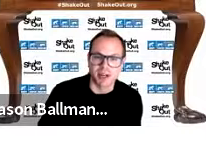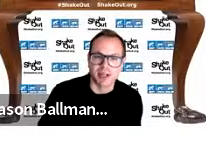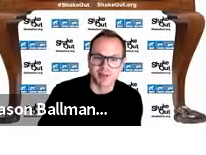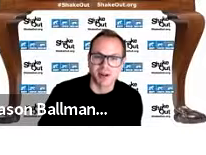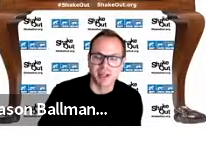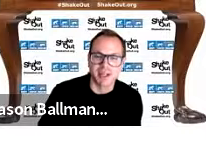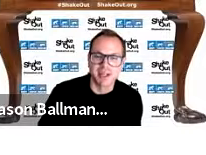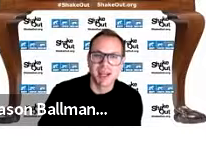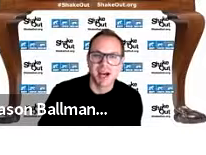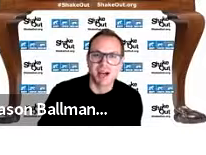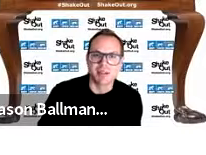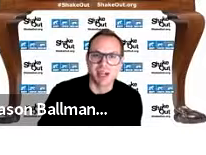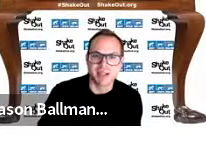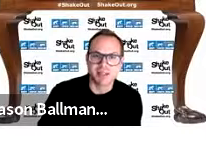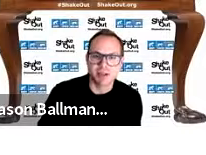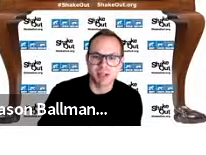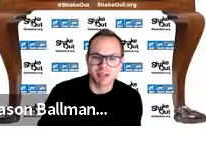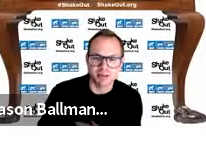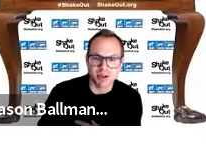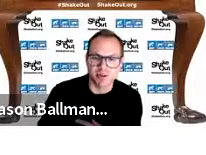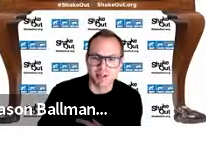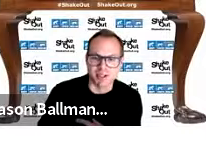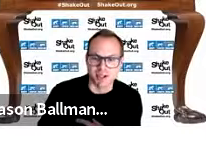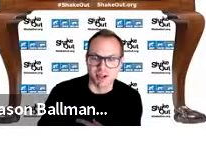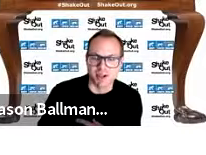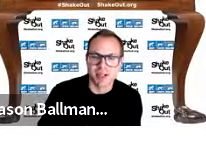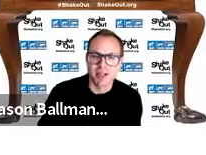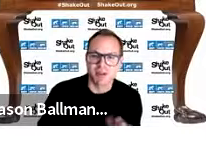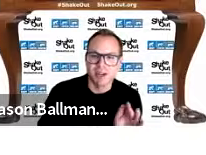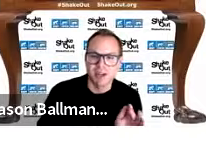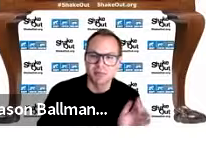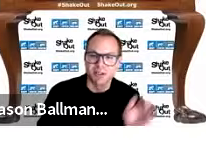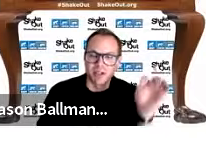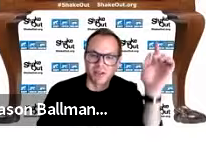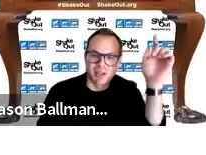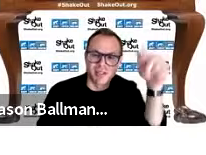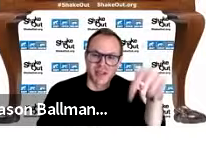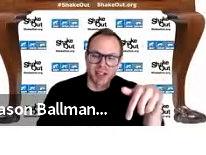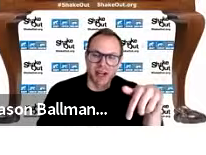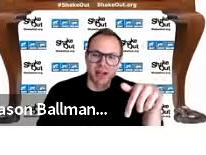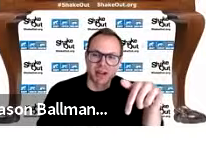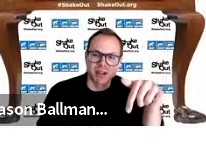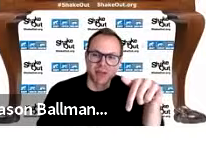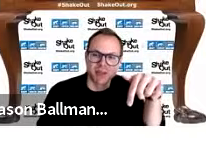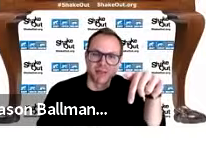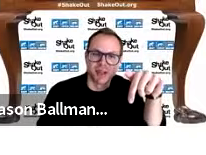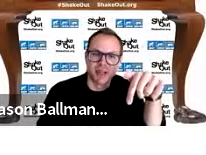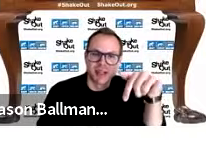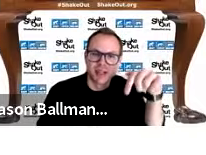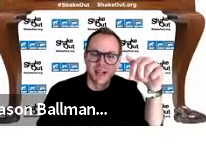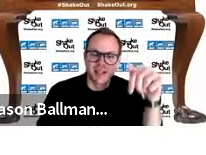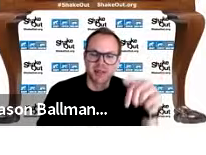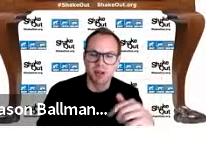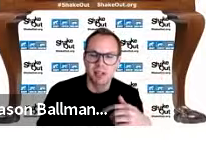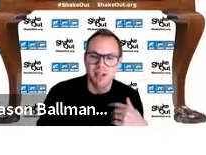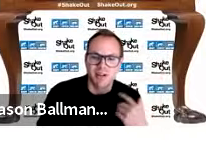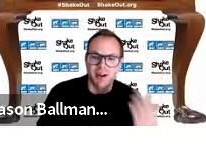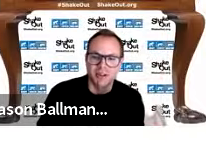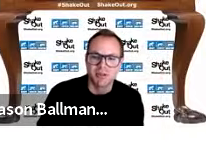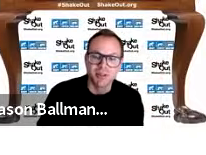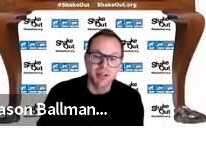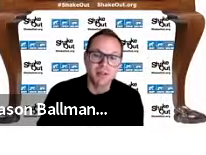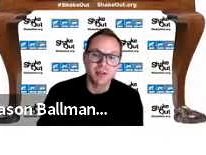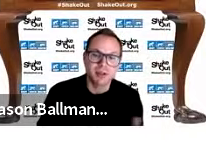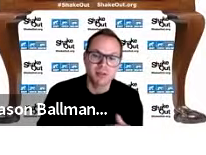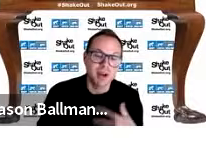after an earthquake, right? Tell us what you are going to secure right here below in the chat on YouTube. Tell us what